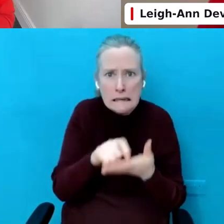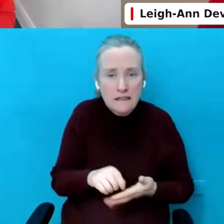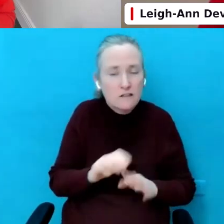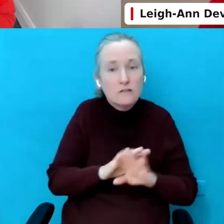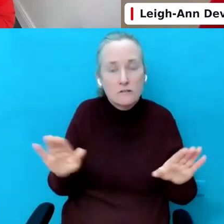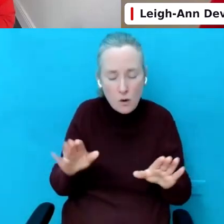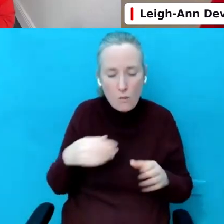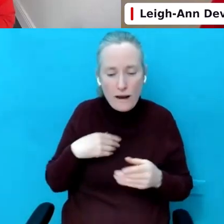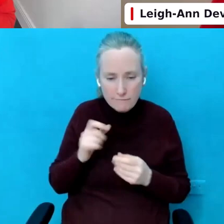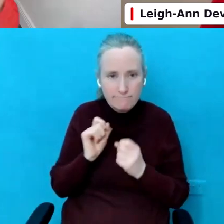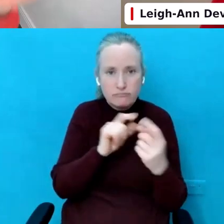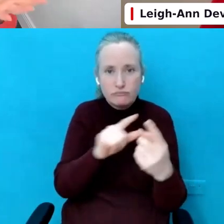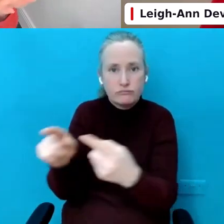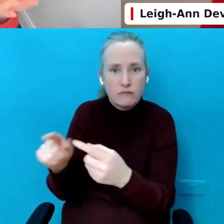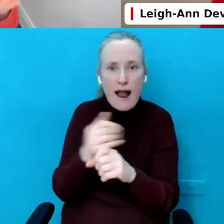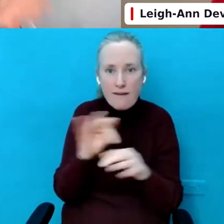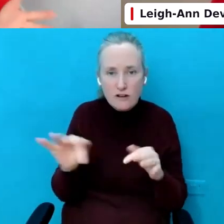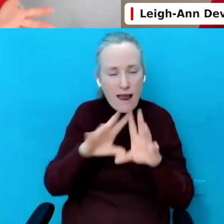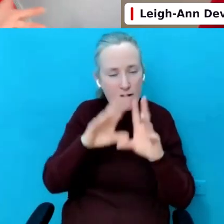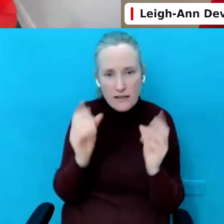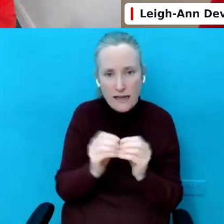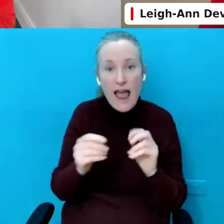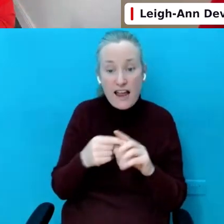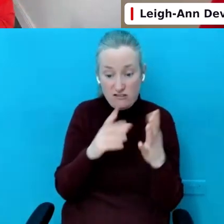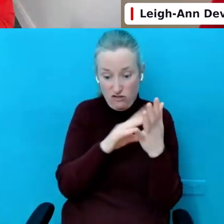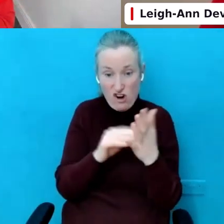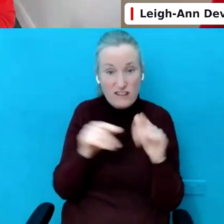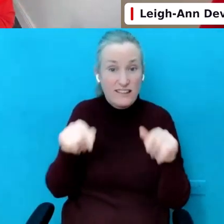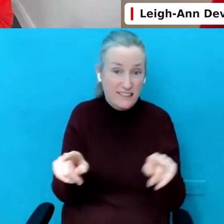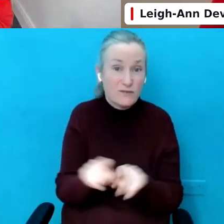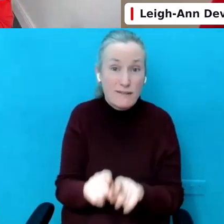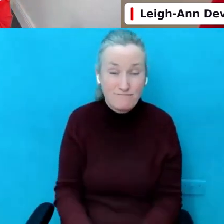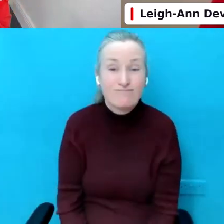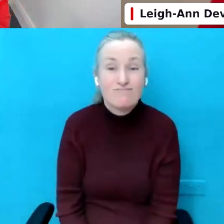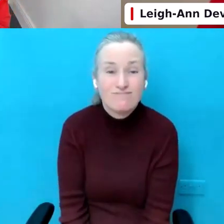OK, it'll all be shared out afterwards and this is being recorded. OK.